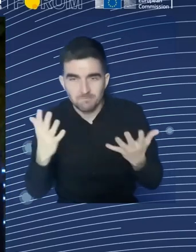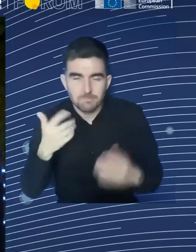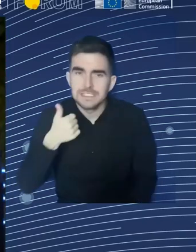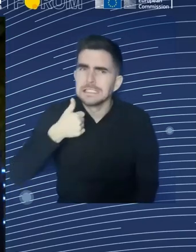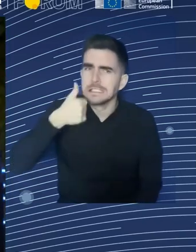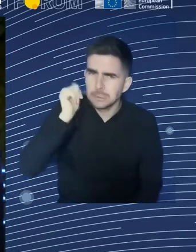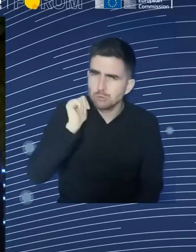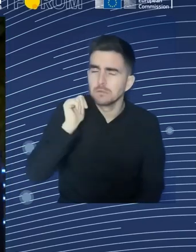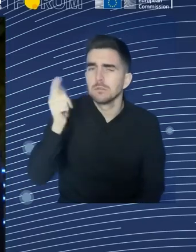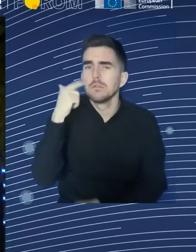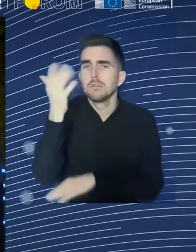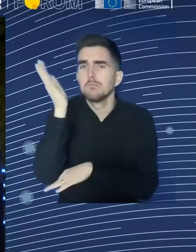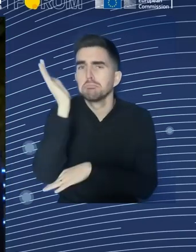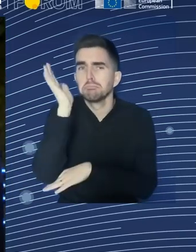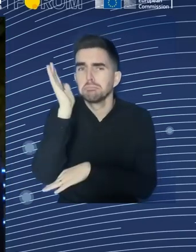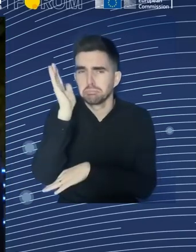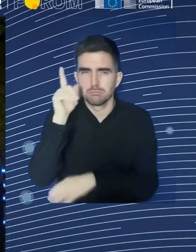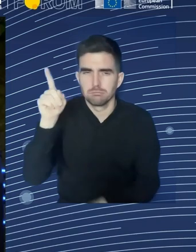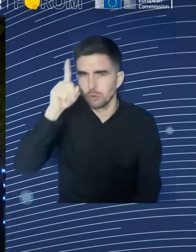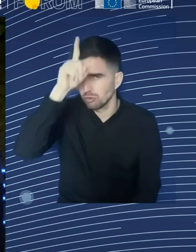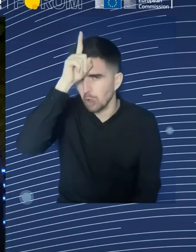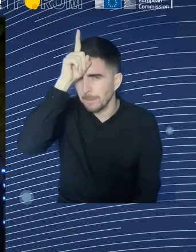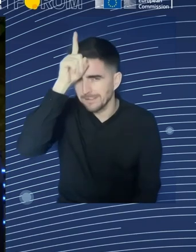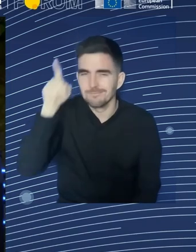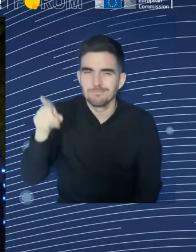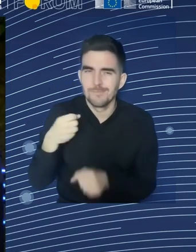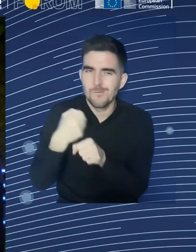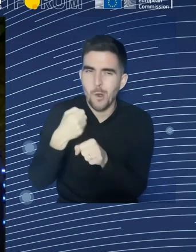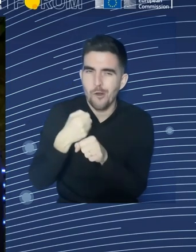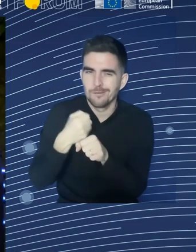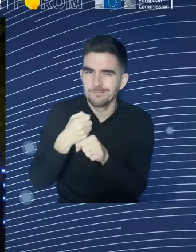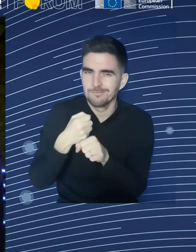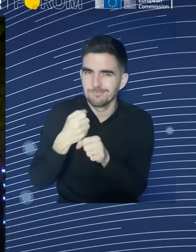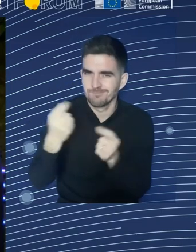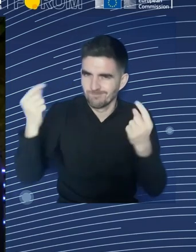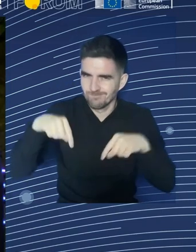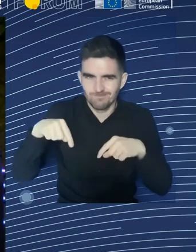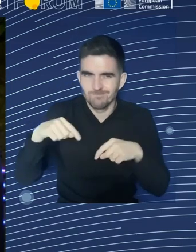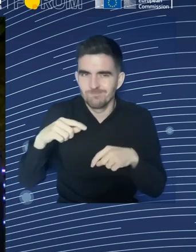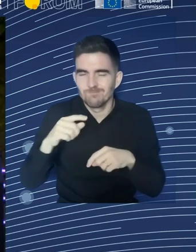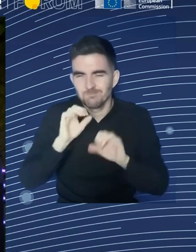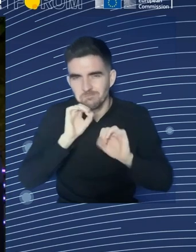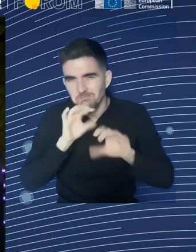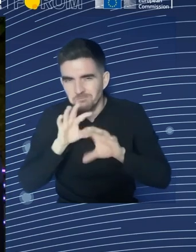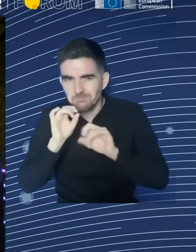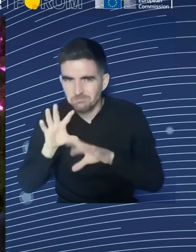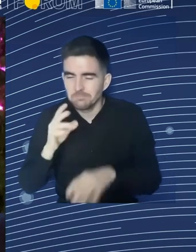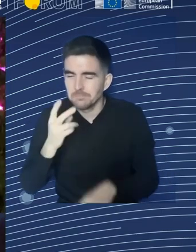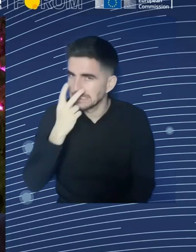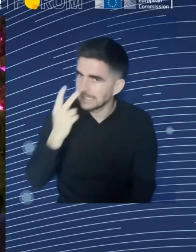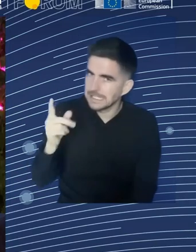working for a very long time. So, again, there is a lot of differences and we need to take them into account. Yes, Kenneth.